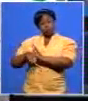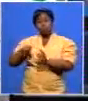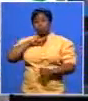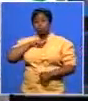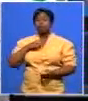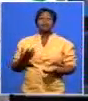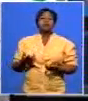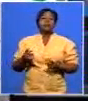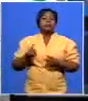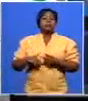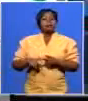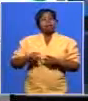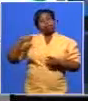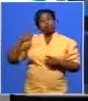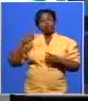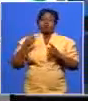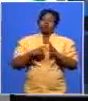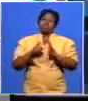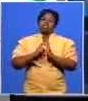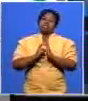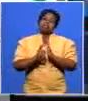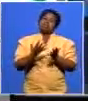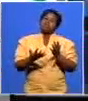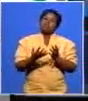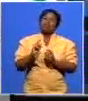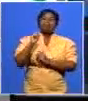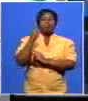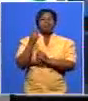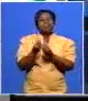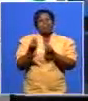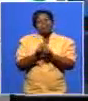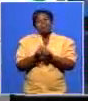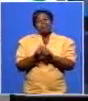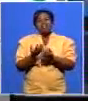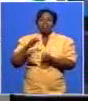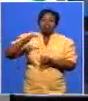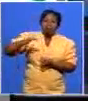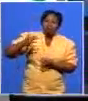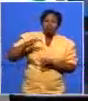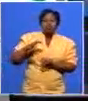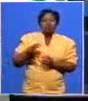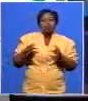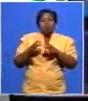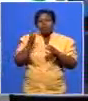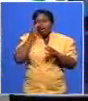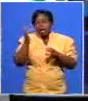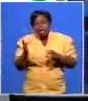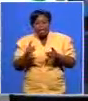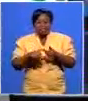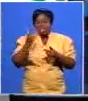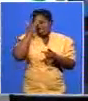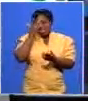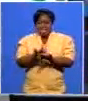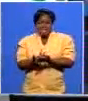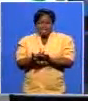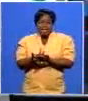acknowledged openly is that there is something we're not doing very well in the minority community but we are colored and and Indian communities